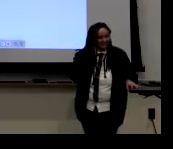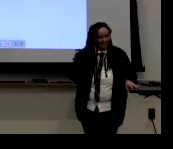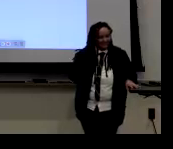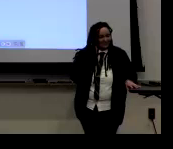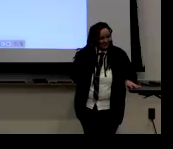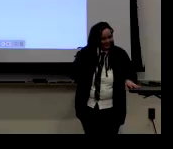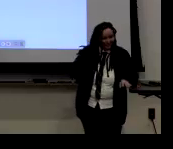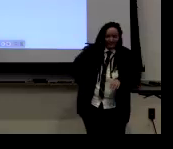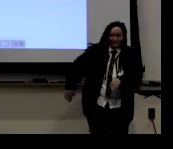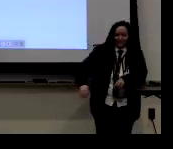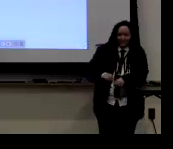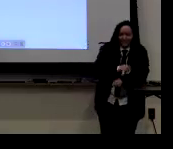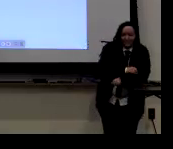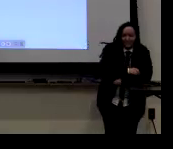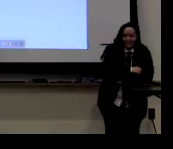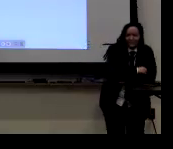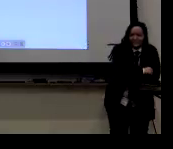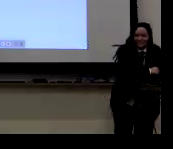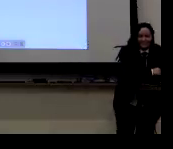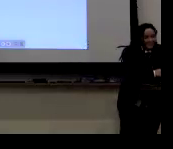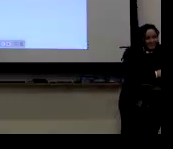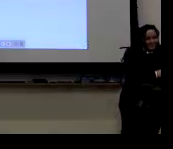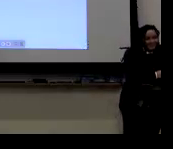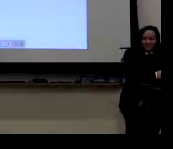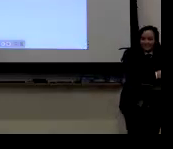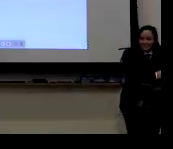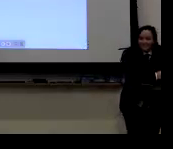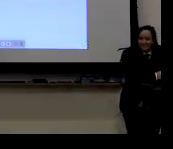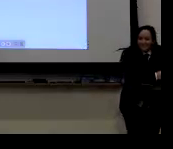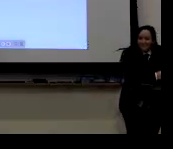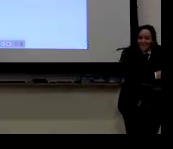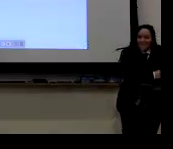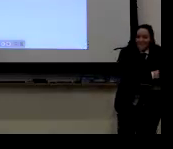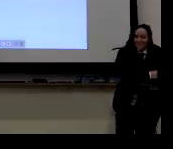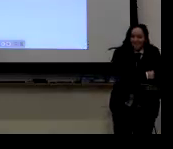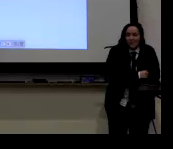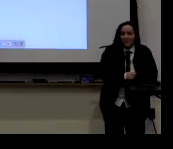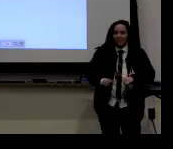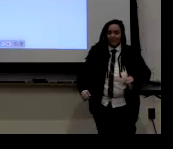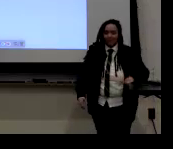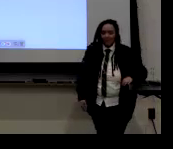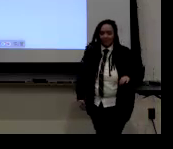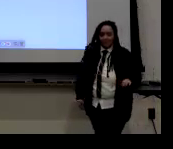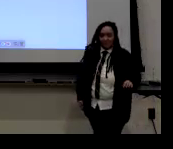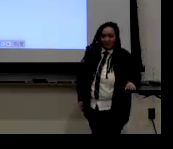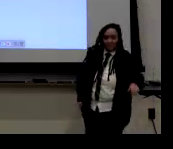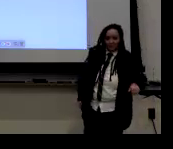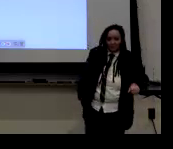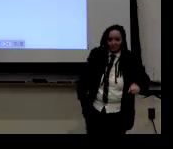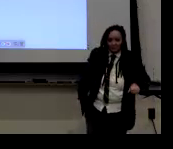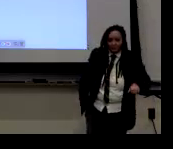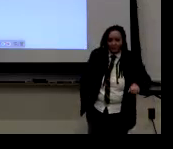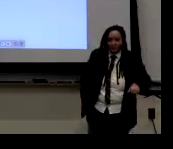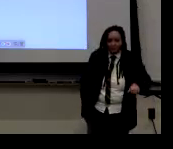I'll stay over here and speak. So I, so we know that